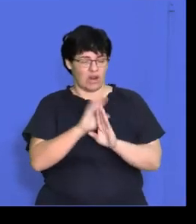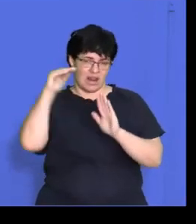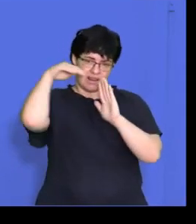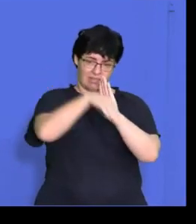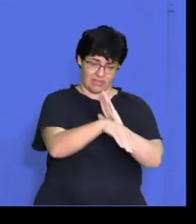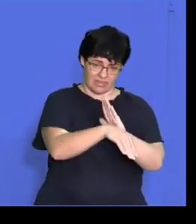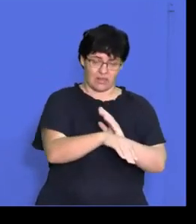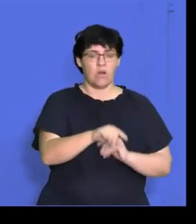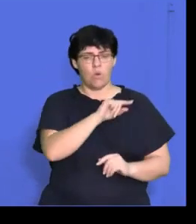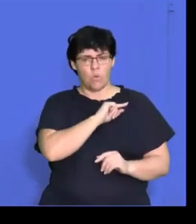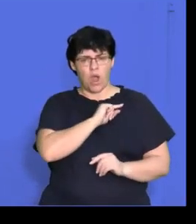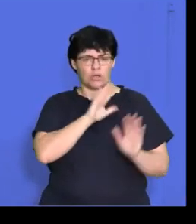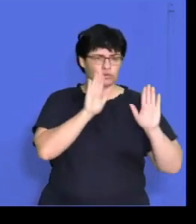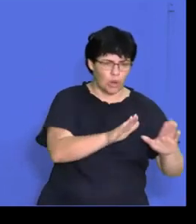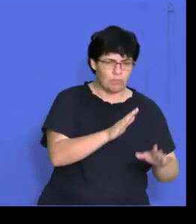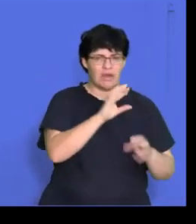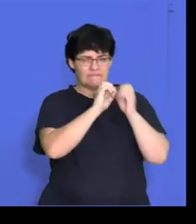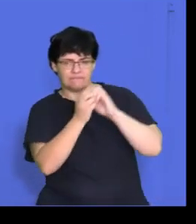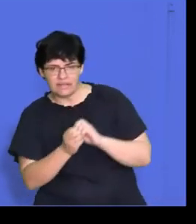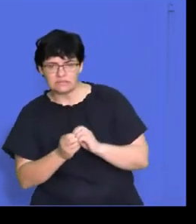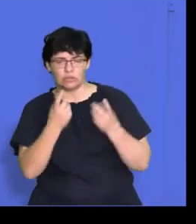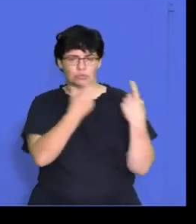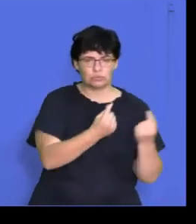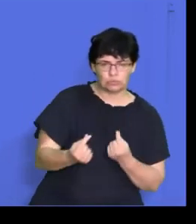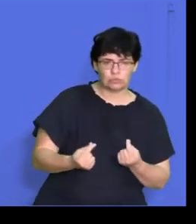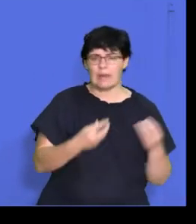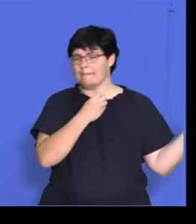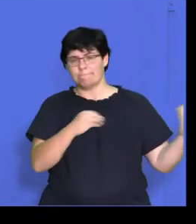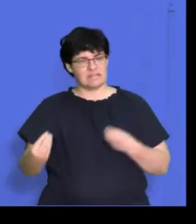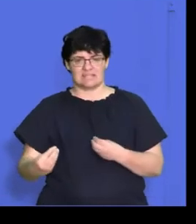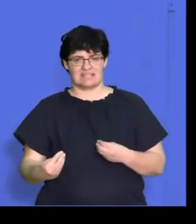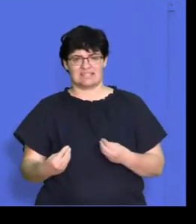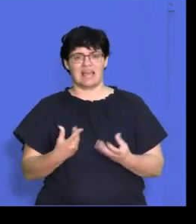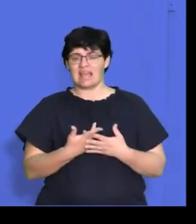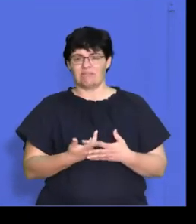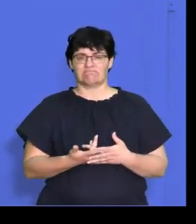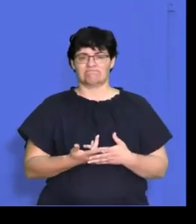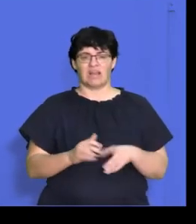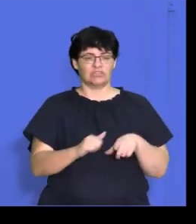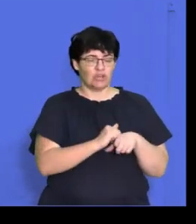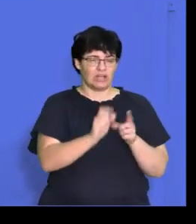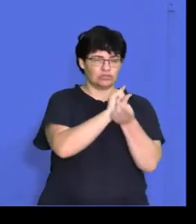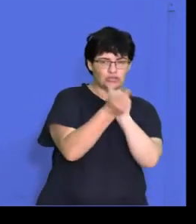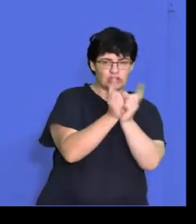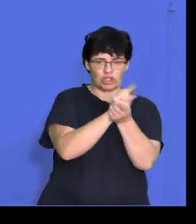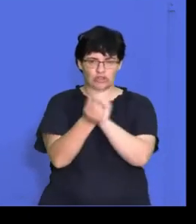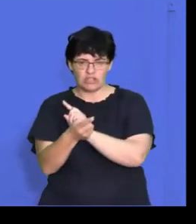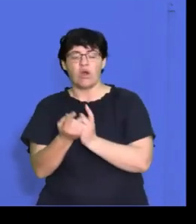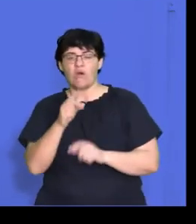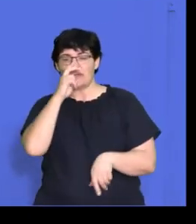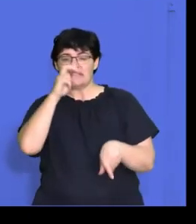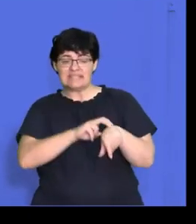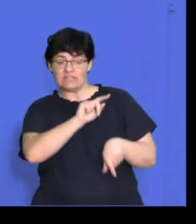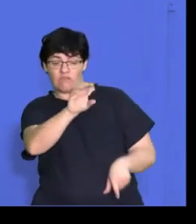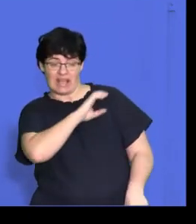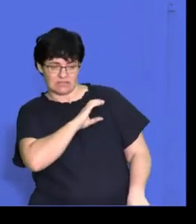because of stoppages and businesses may not be able to make necessary changes to satisfy the needs of